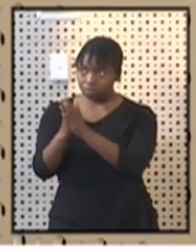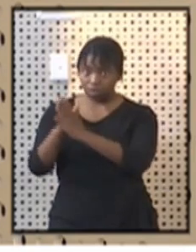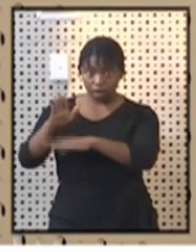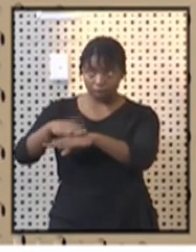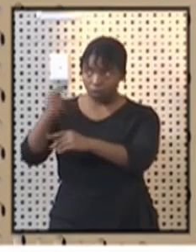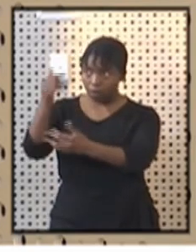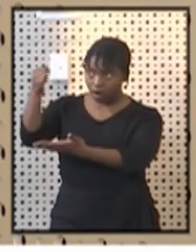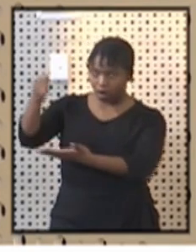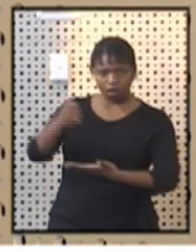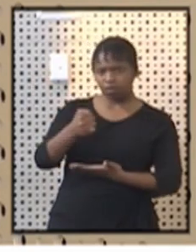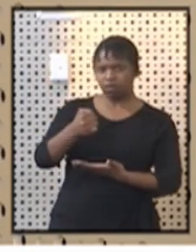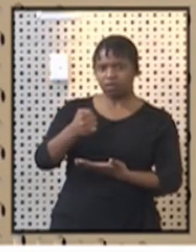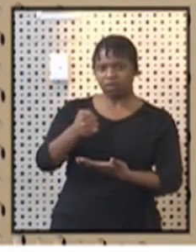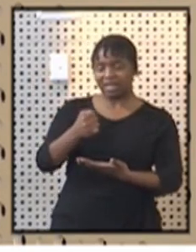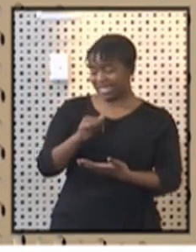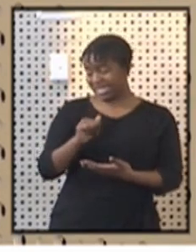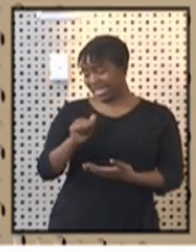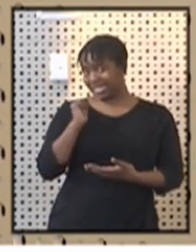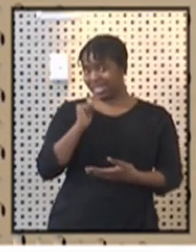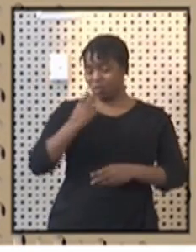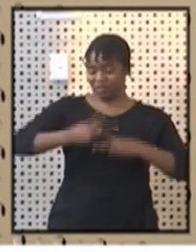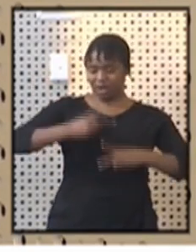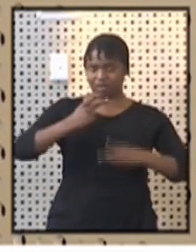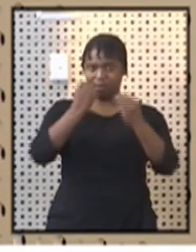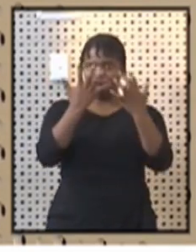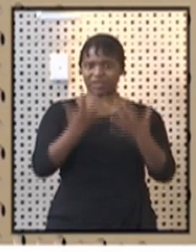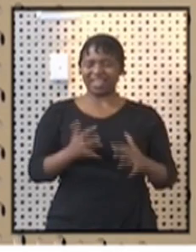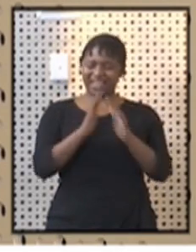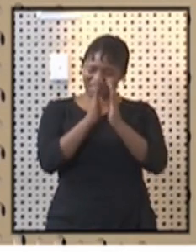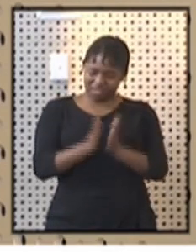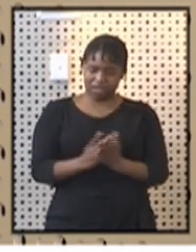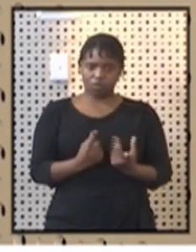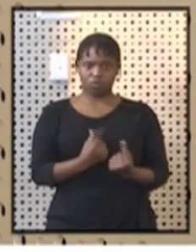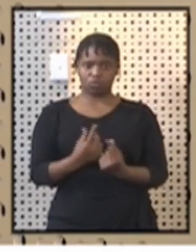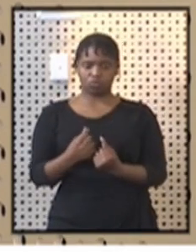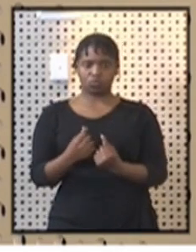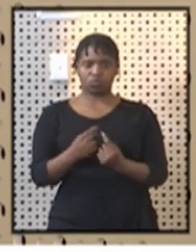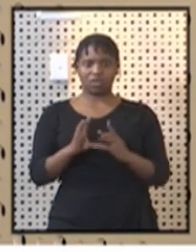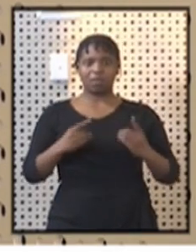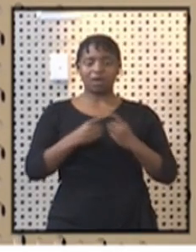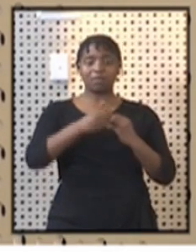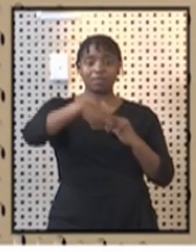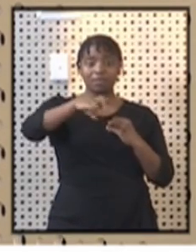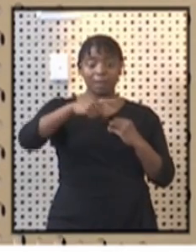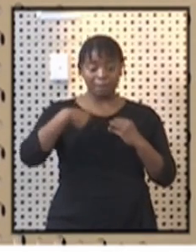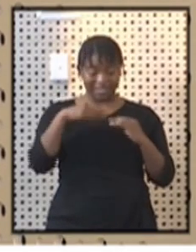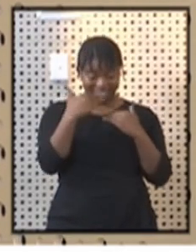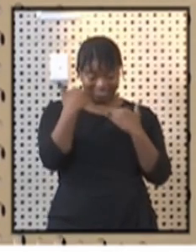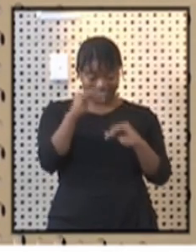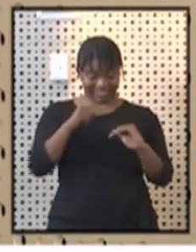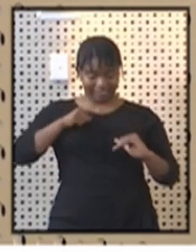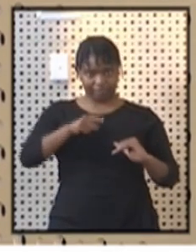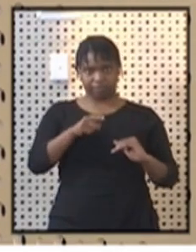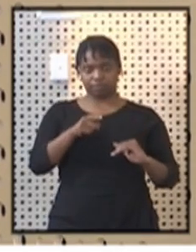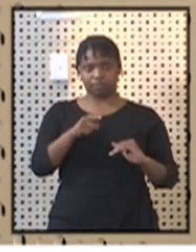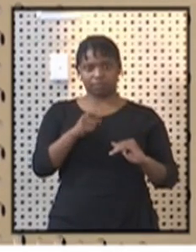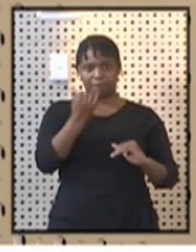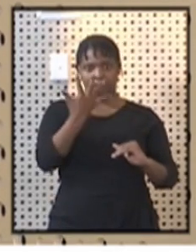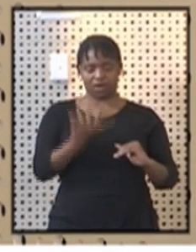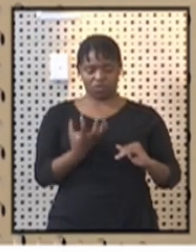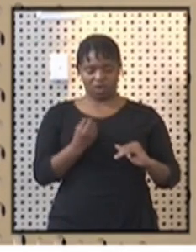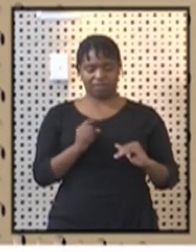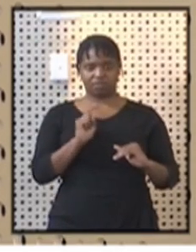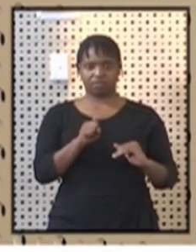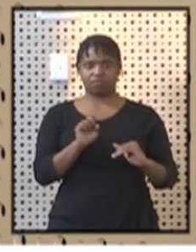approved the budget yesterday. So whatever that we do as the Department of Tourism has to be within the budget that is already allocated to us.